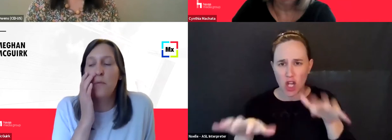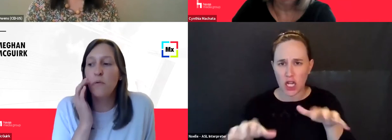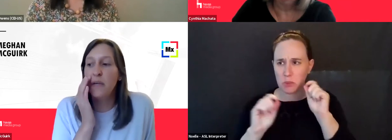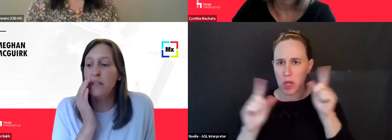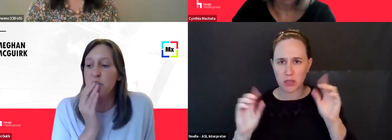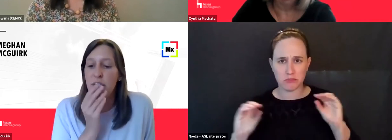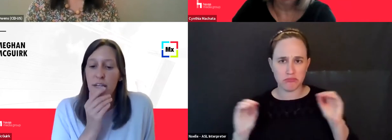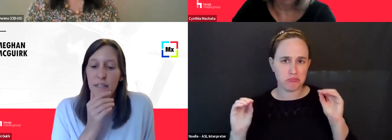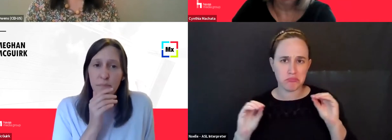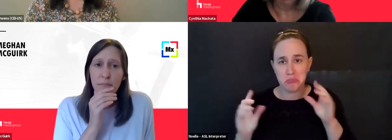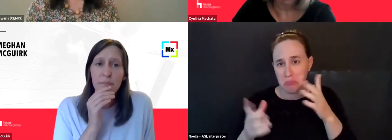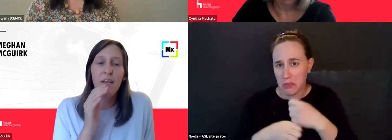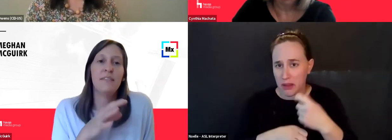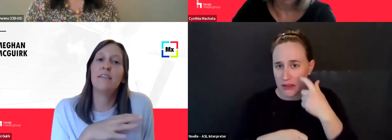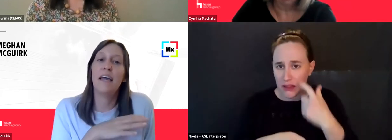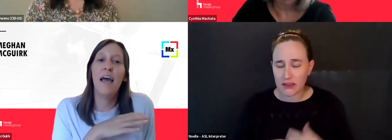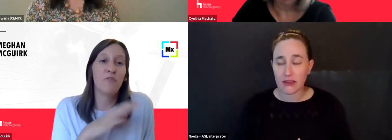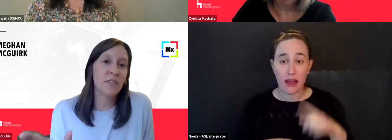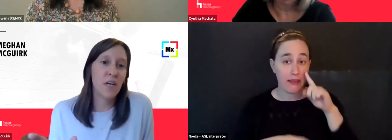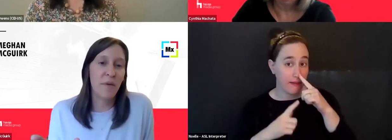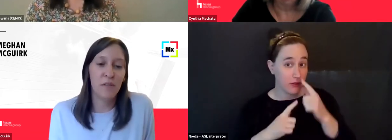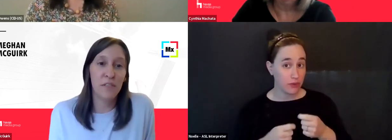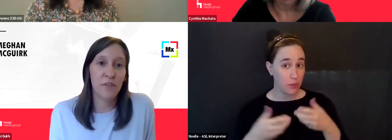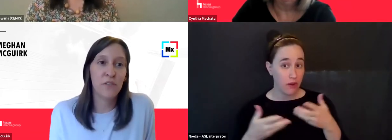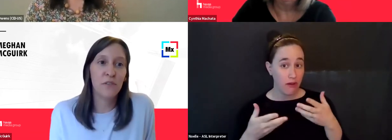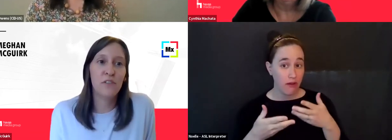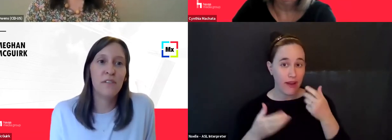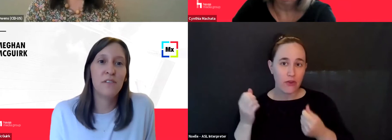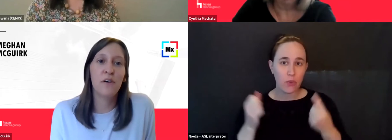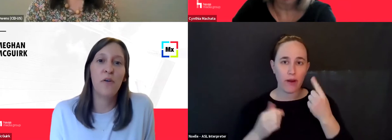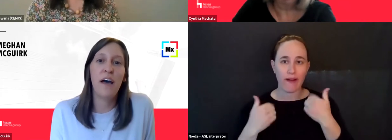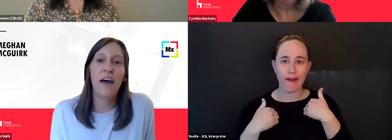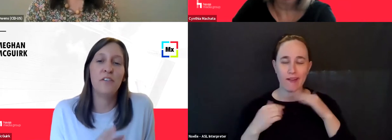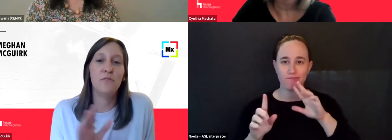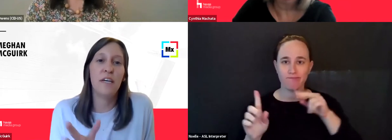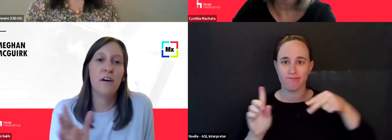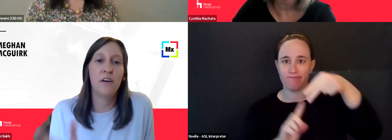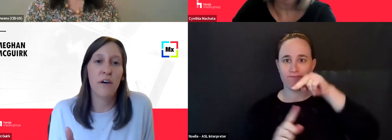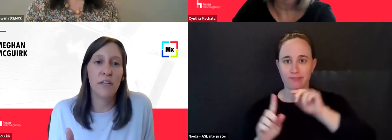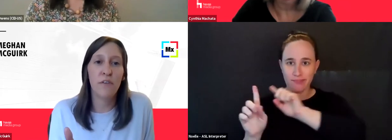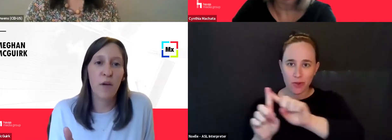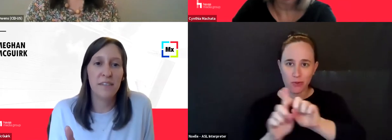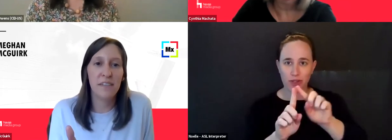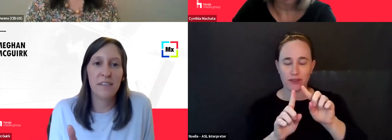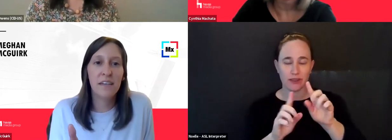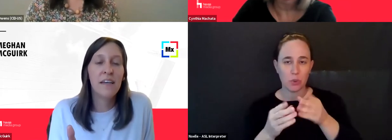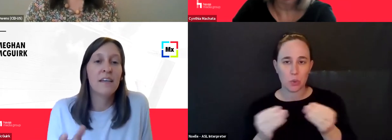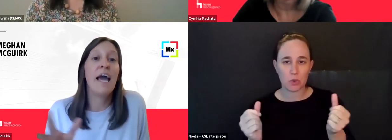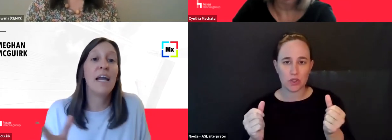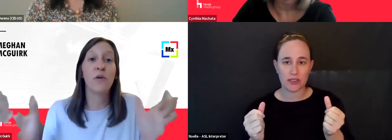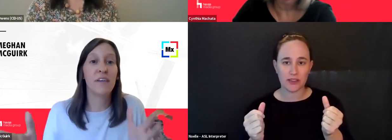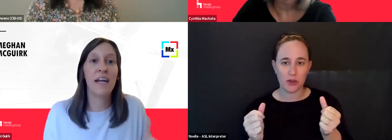I think what will be interesting is that like, everyone's coming out with different solutions. So how do you take an already fragmented